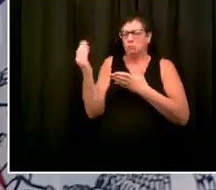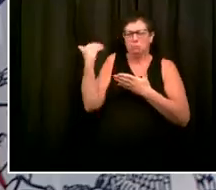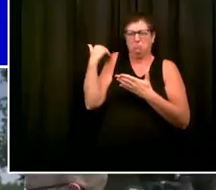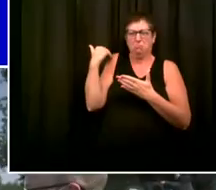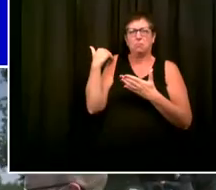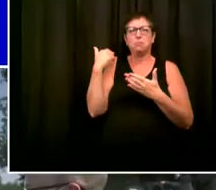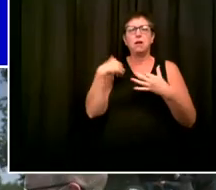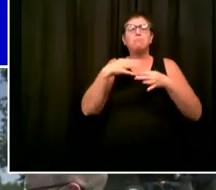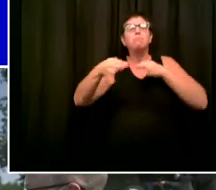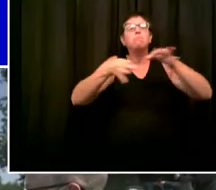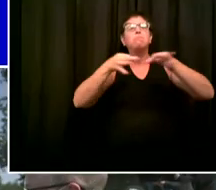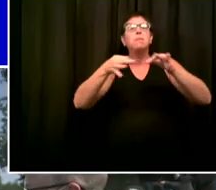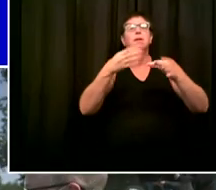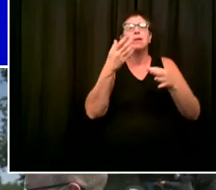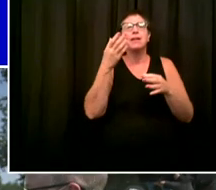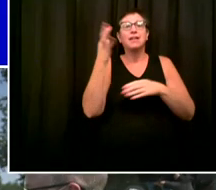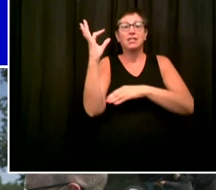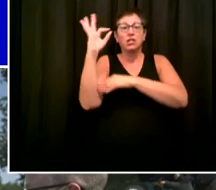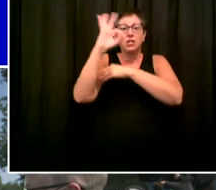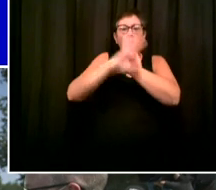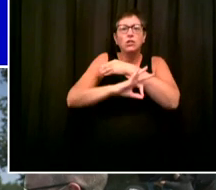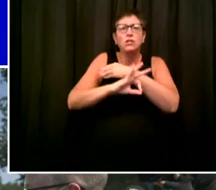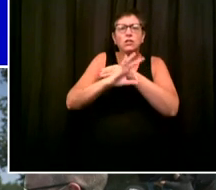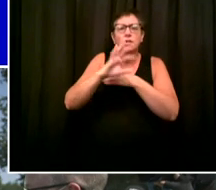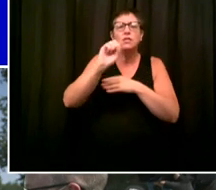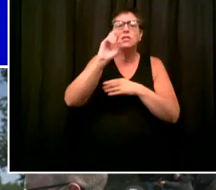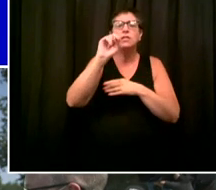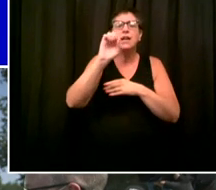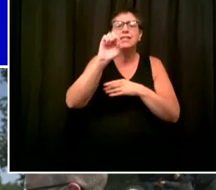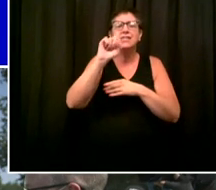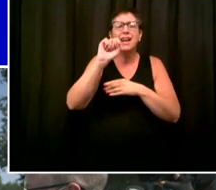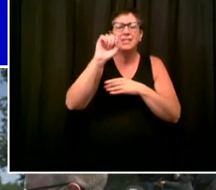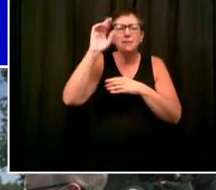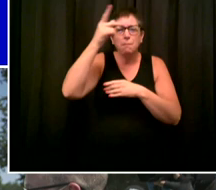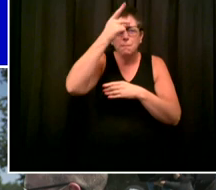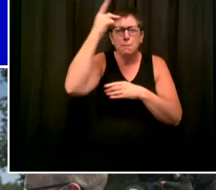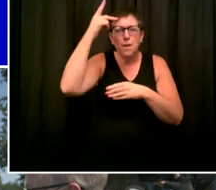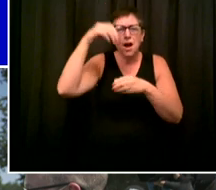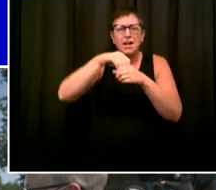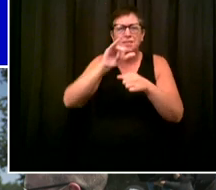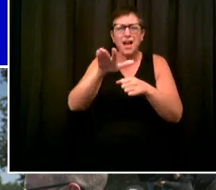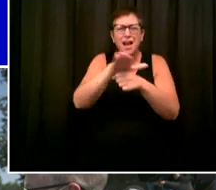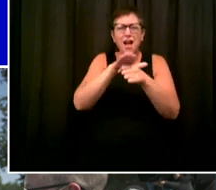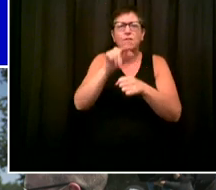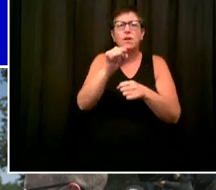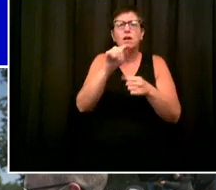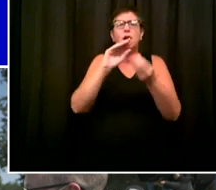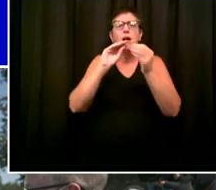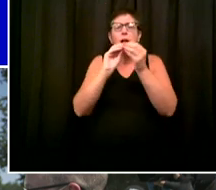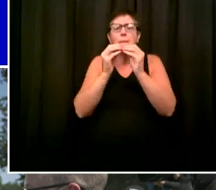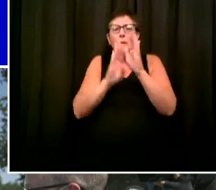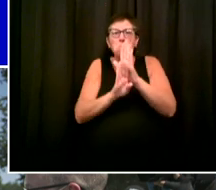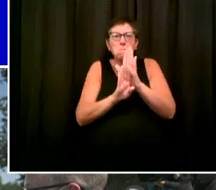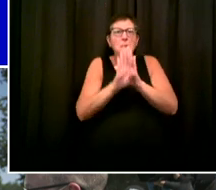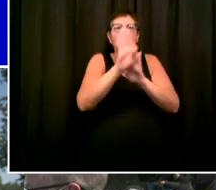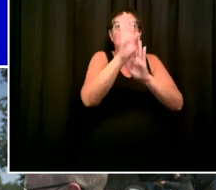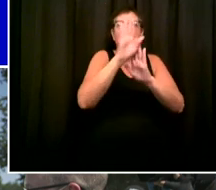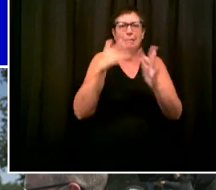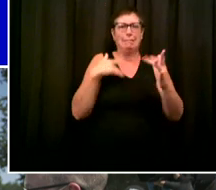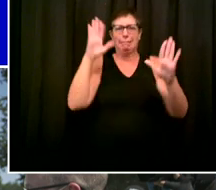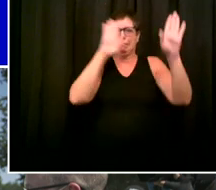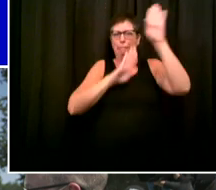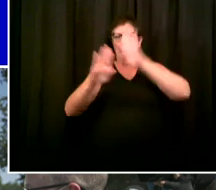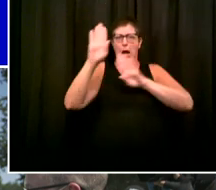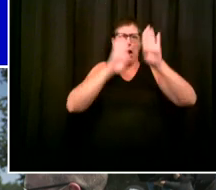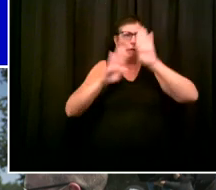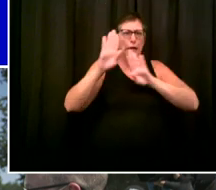an area where we had a particular concern. We saw some evidence that caused us concern. We sent the test and trace core in, in a very big